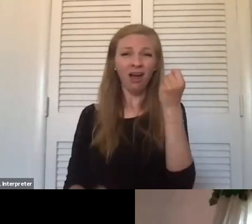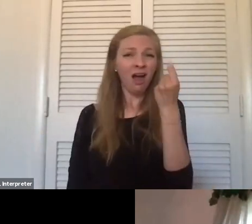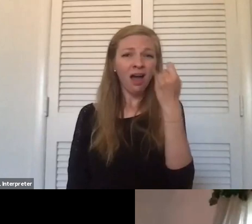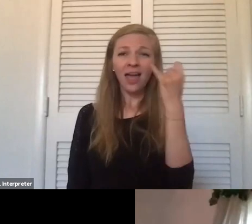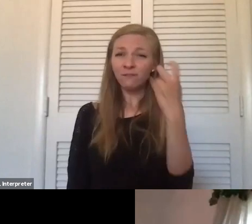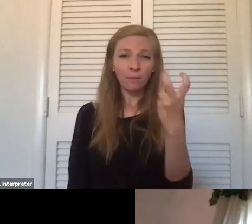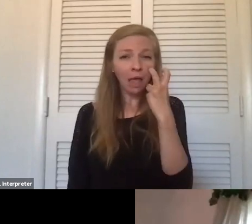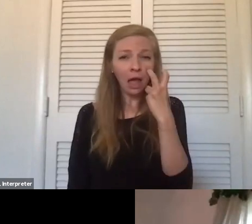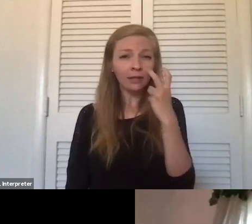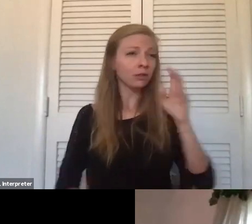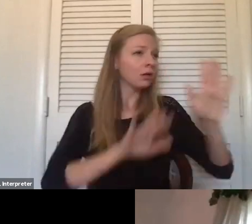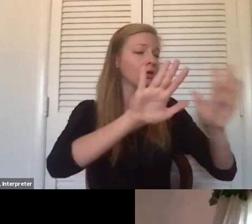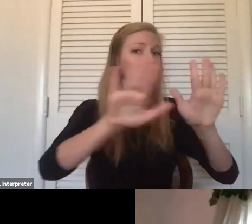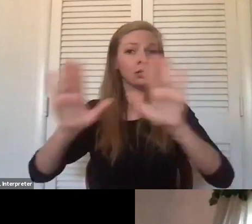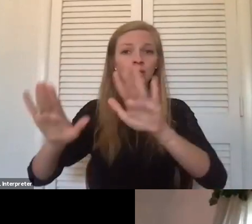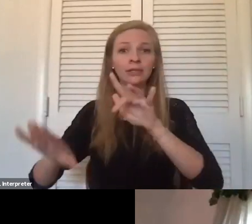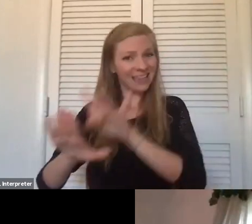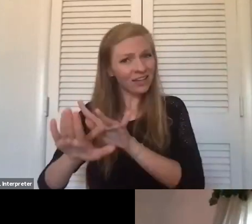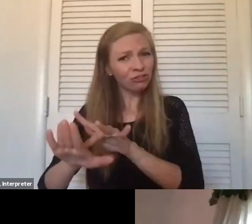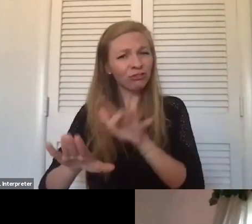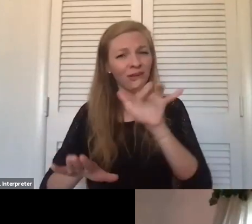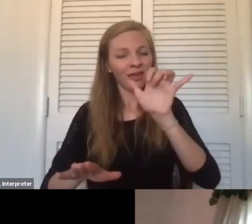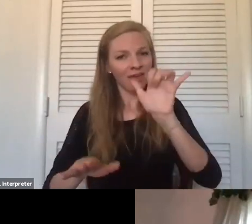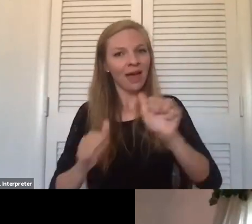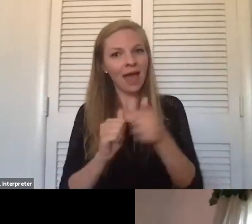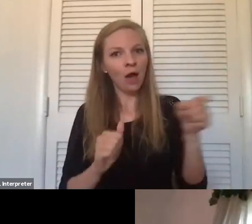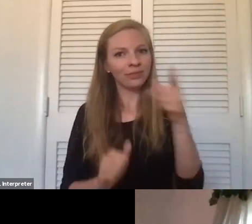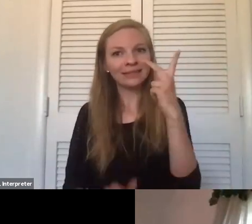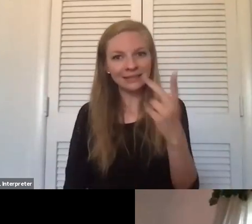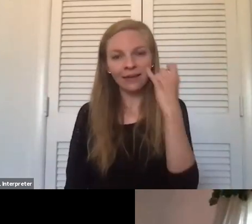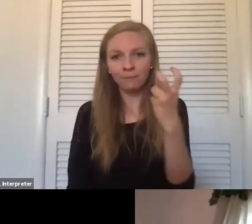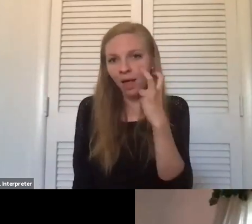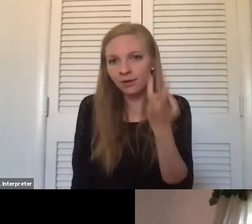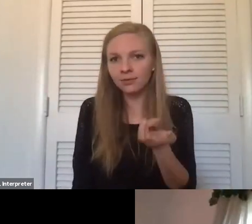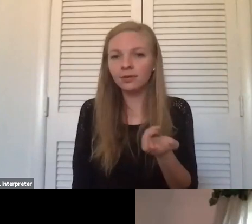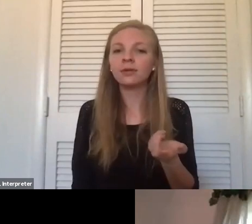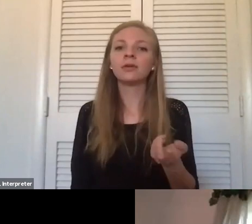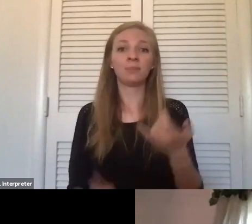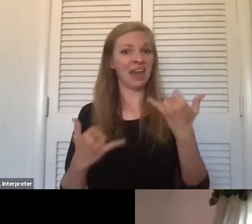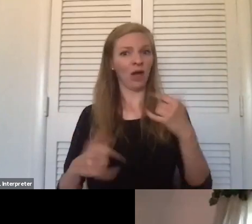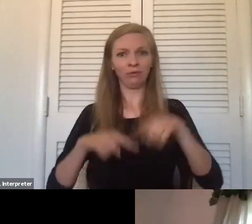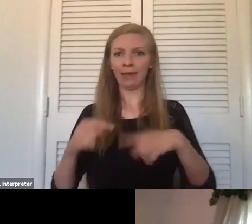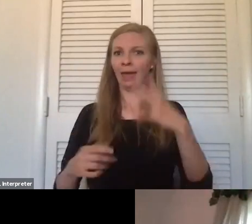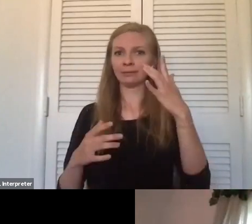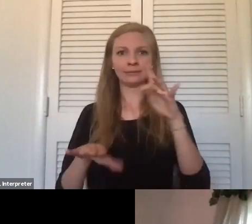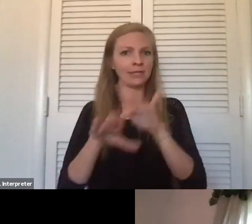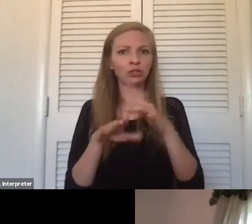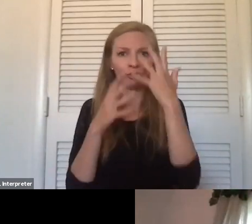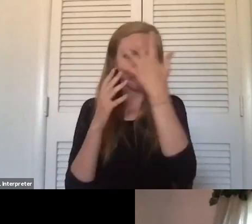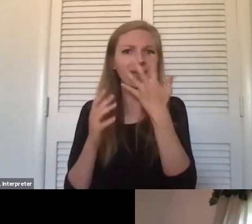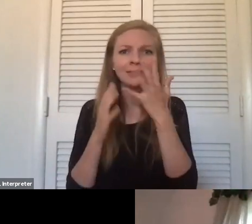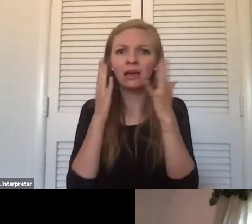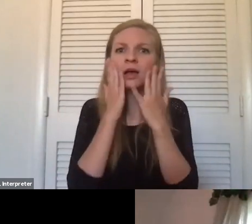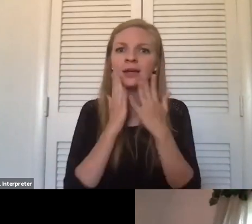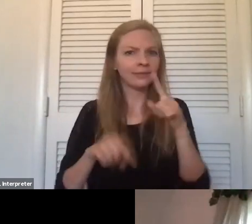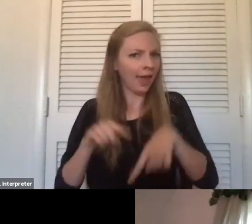body too. That's how they see. And so let's touch your face. And so you have to tell